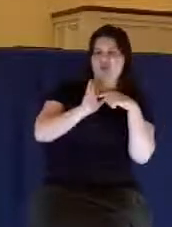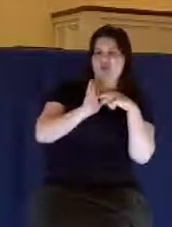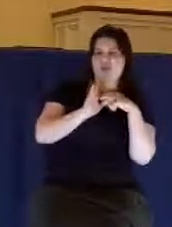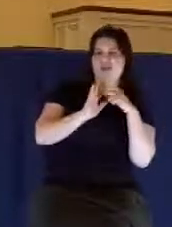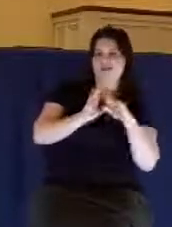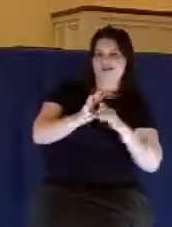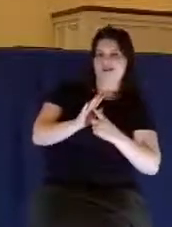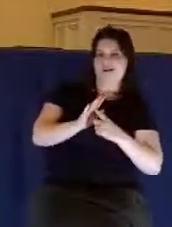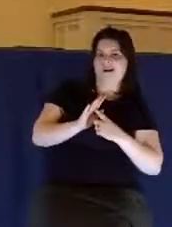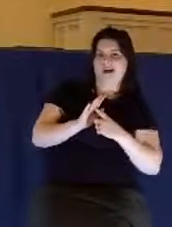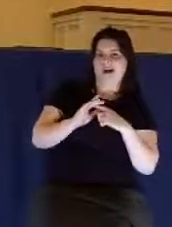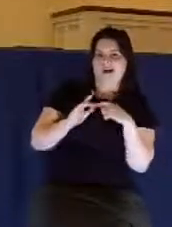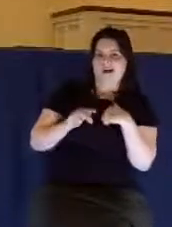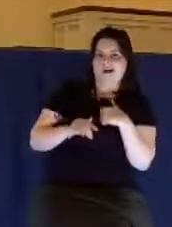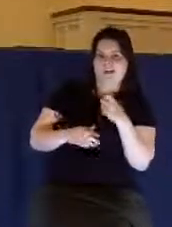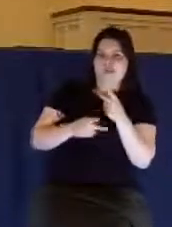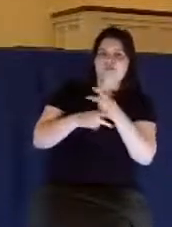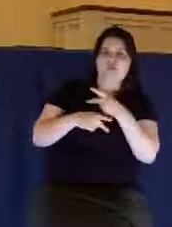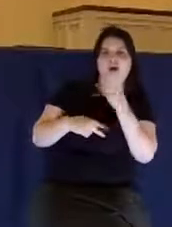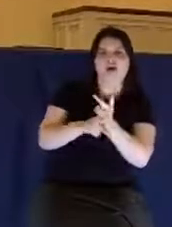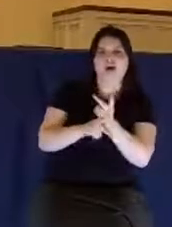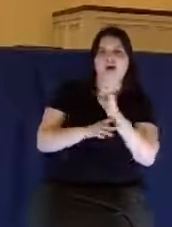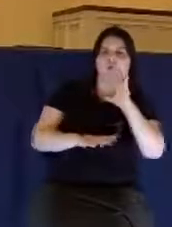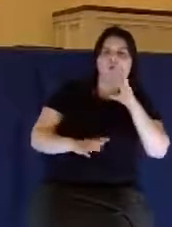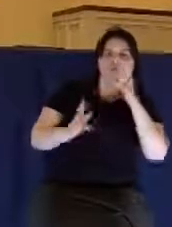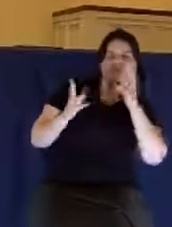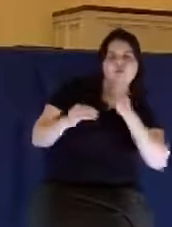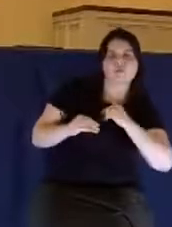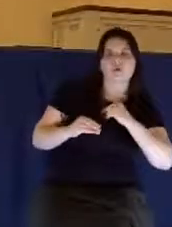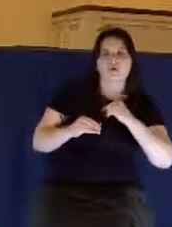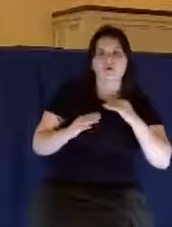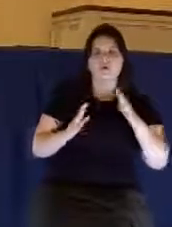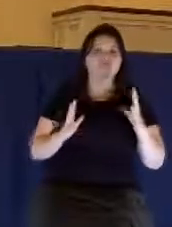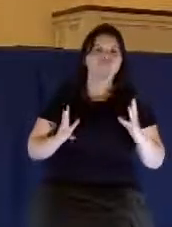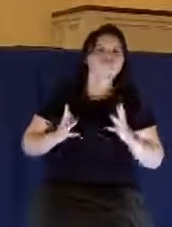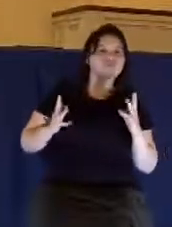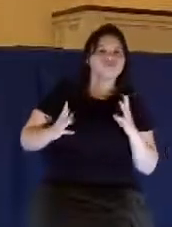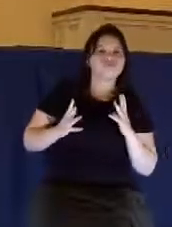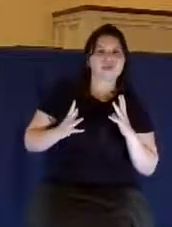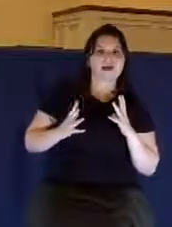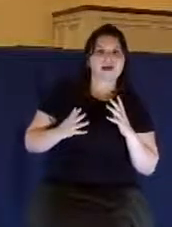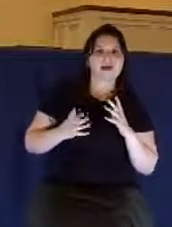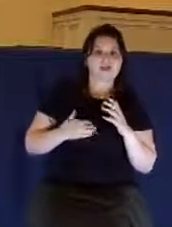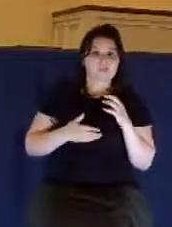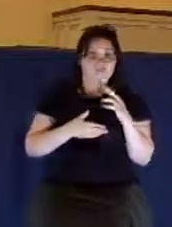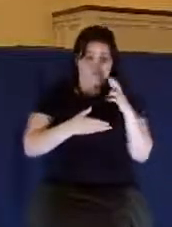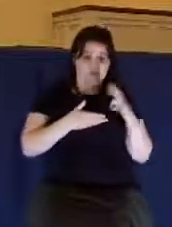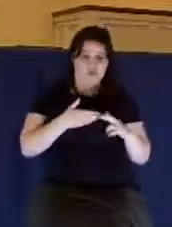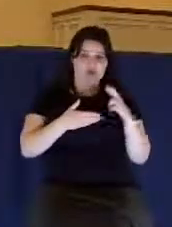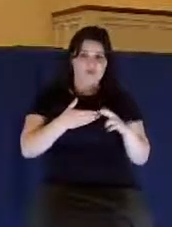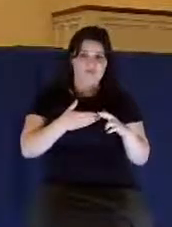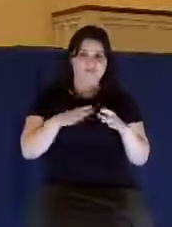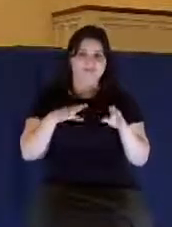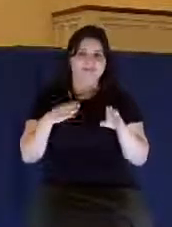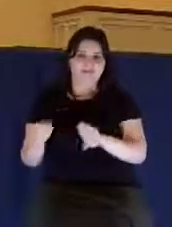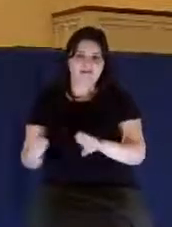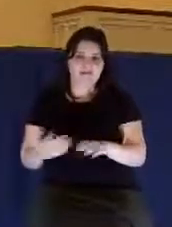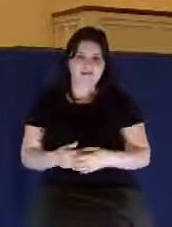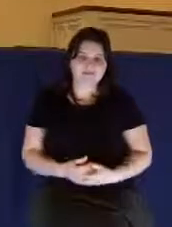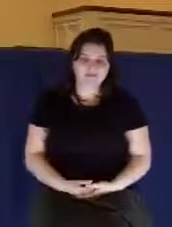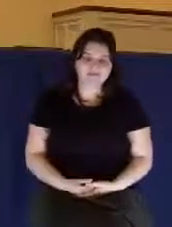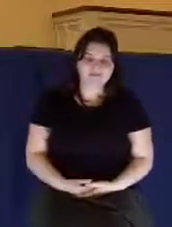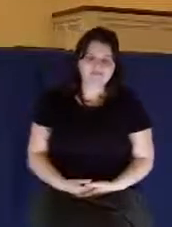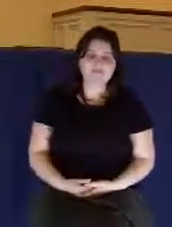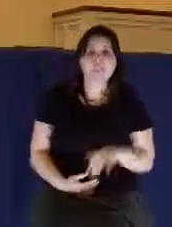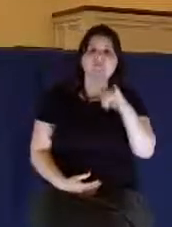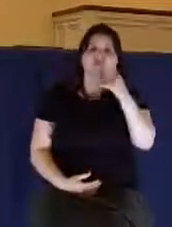finished product. And the finished product is always bad. It's always death. And see, James is telling